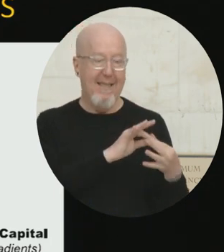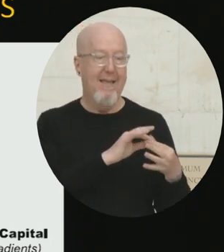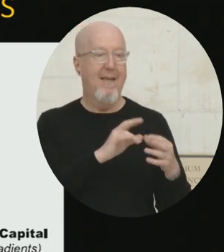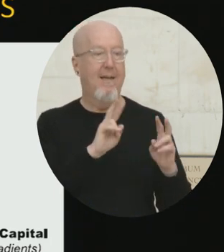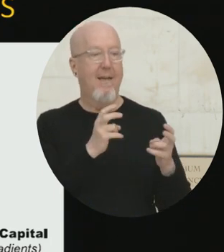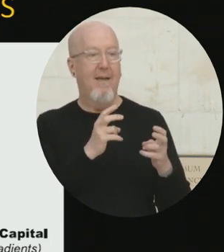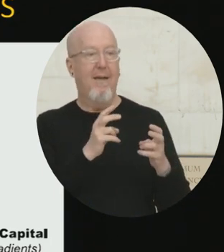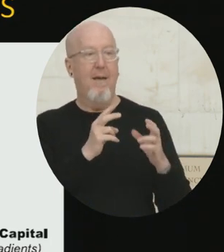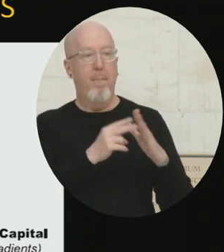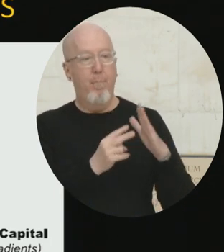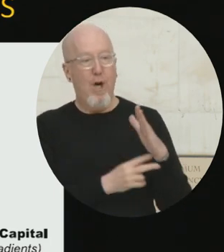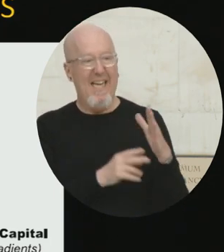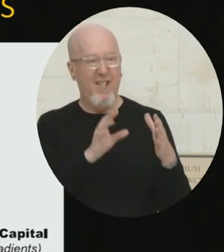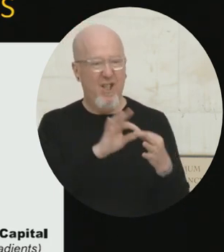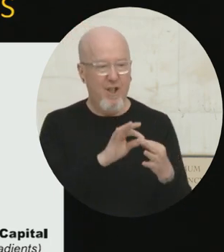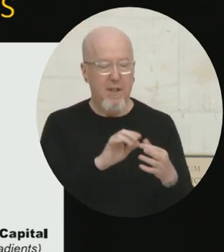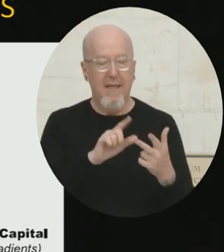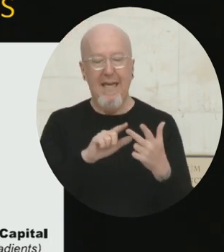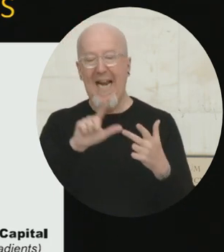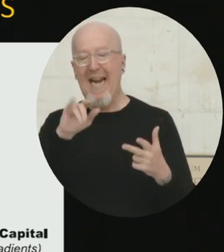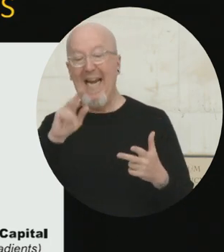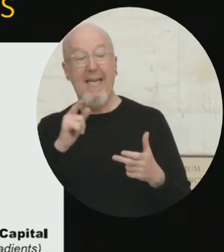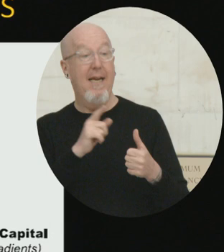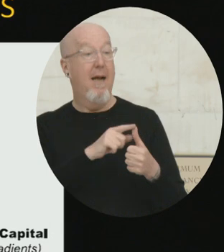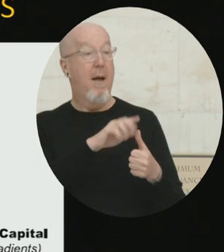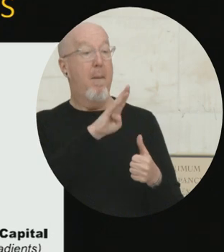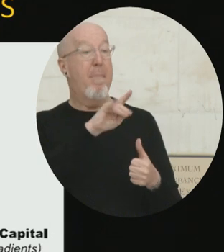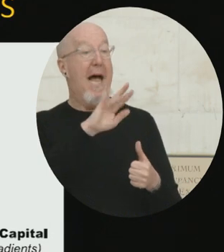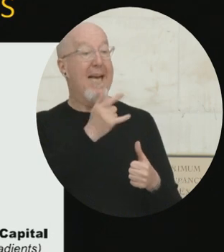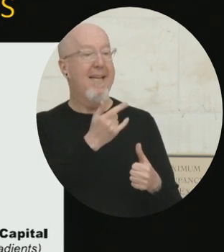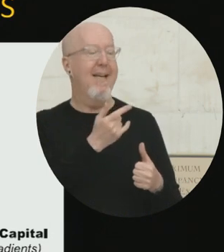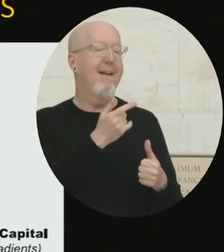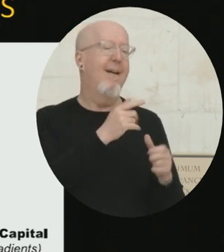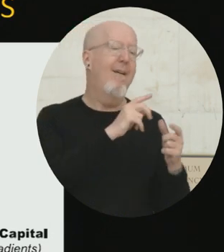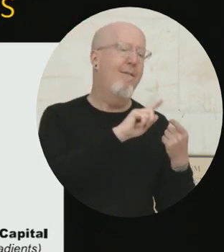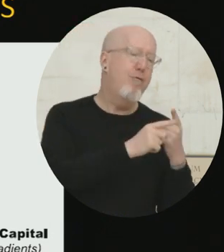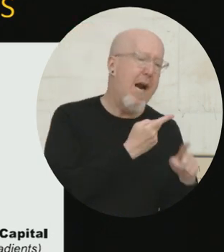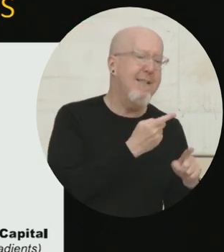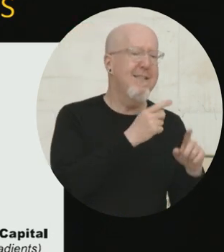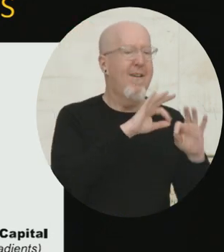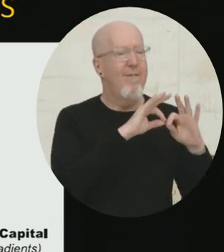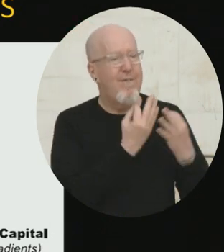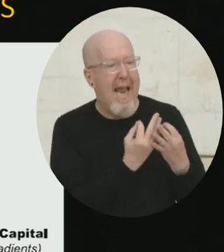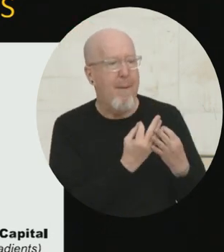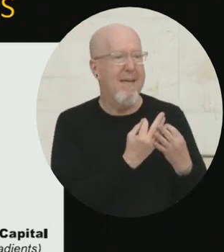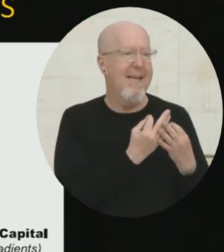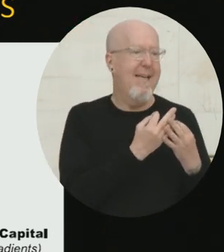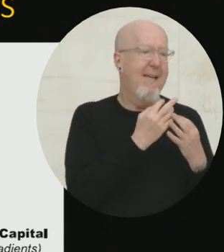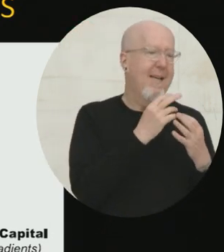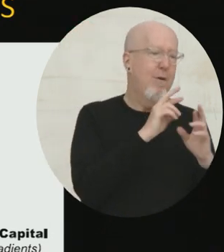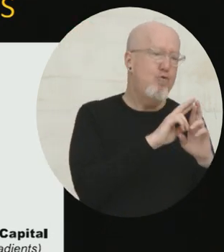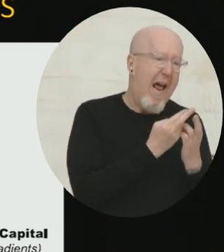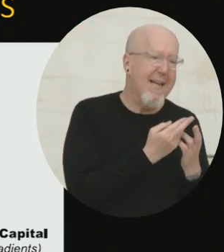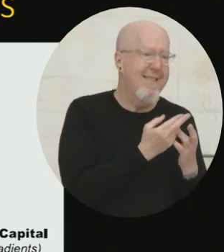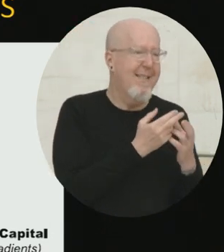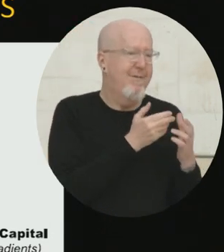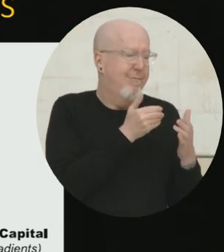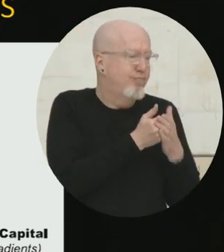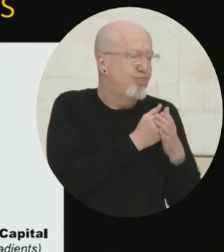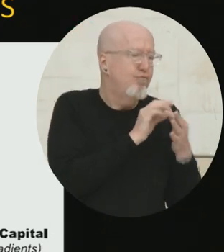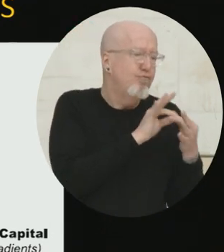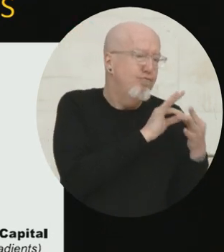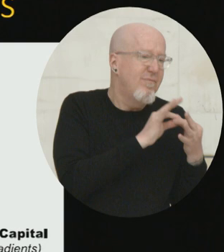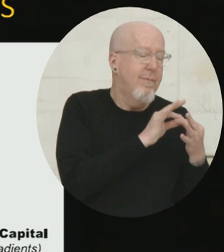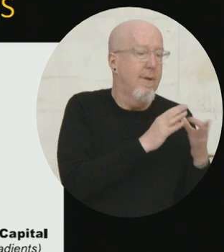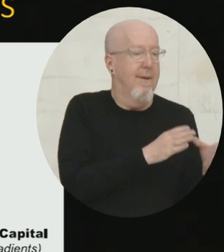ties. Bonding ties between friends, family, kin, people who are quite similar already. But bridging